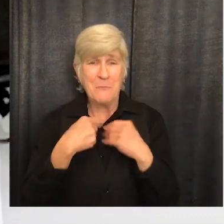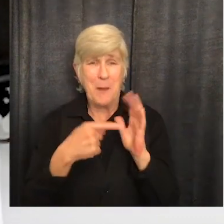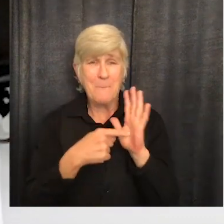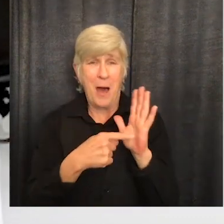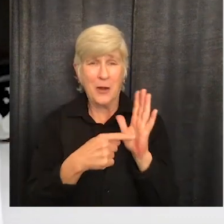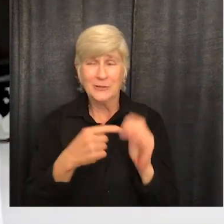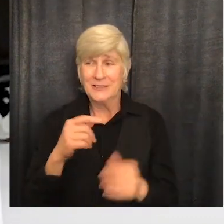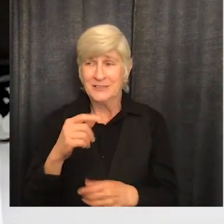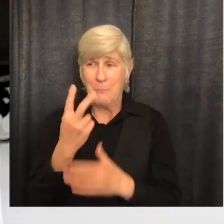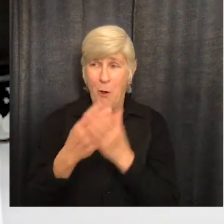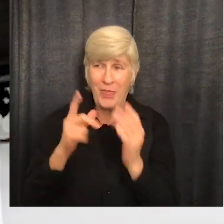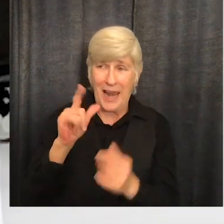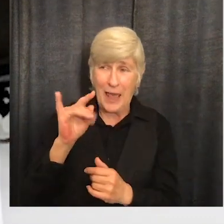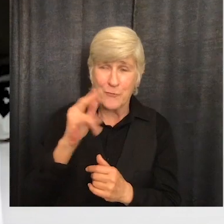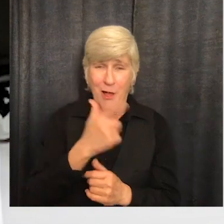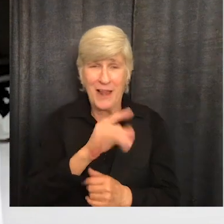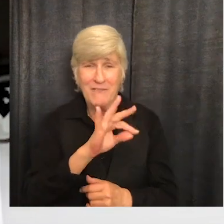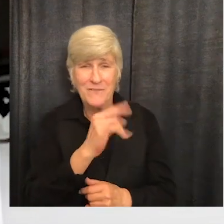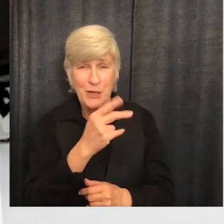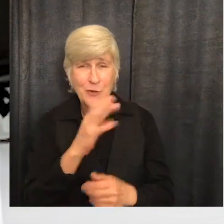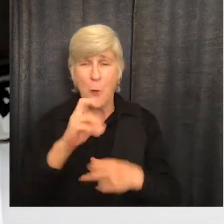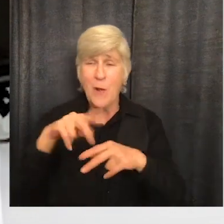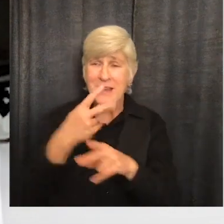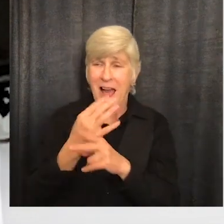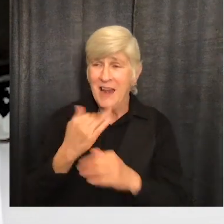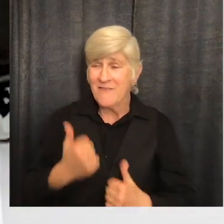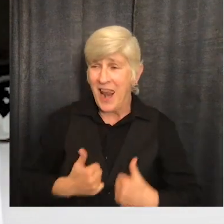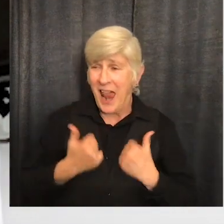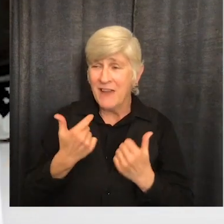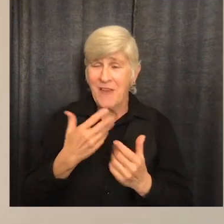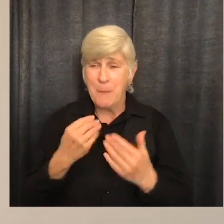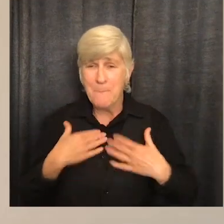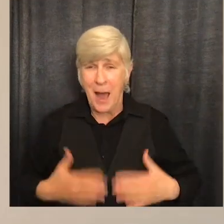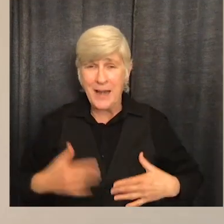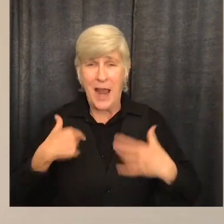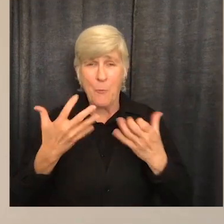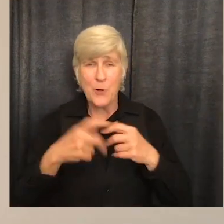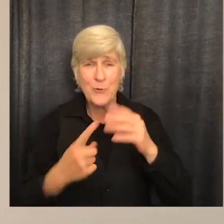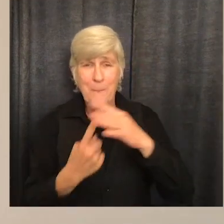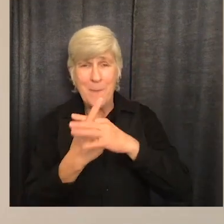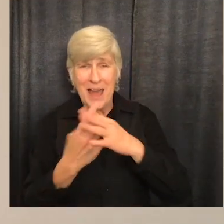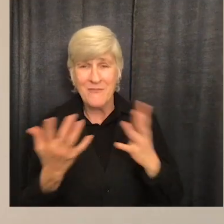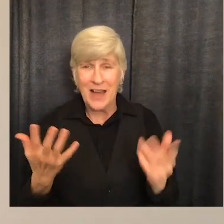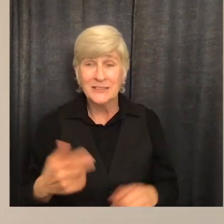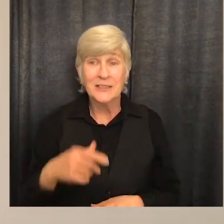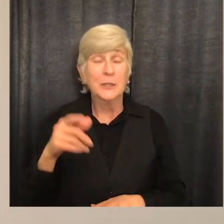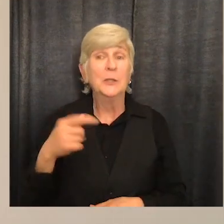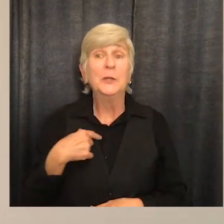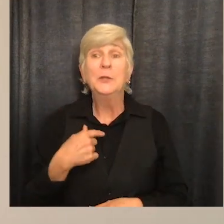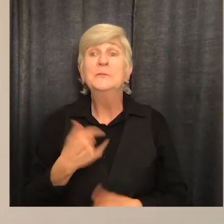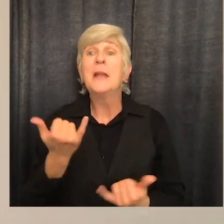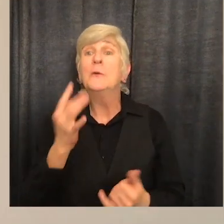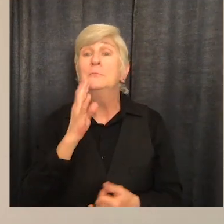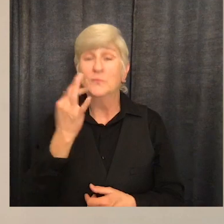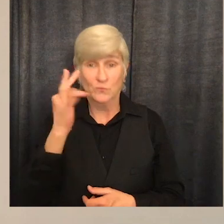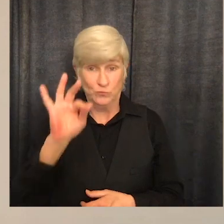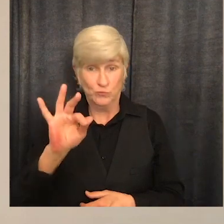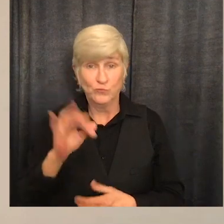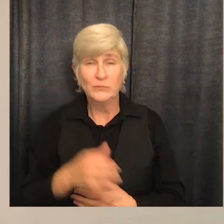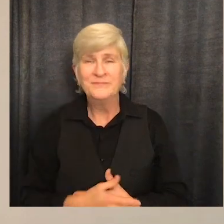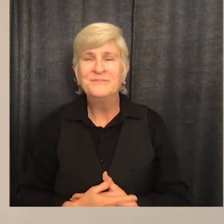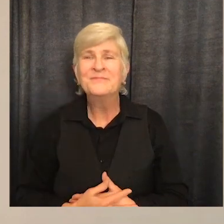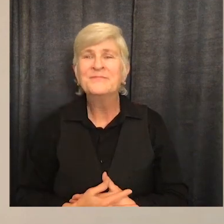literal and figurative for the type of body and life I wanted to manifest. Grâce à Pinterest, j'ai pu découvrir et élargir